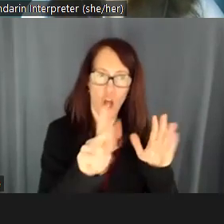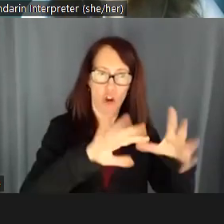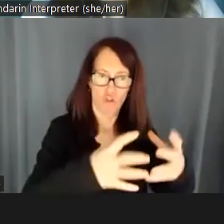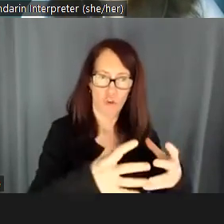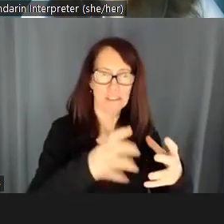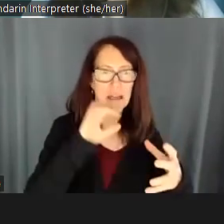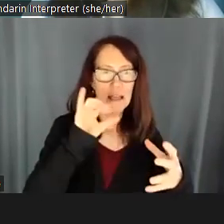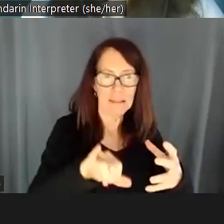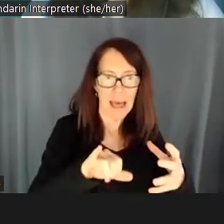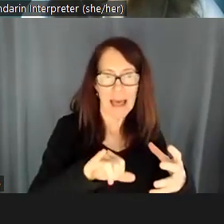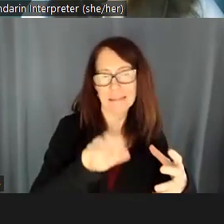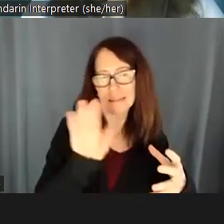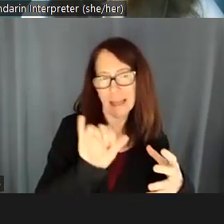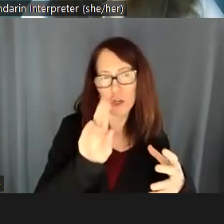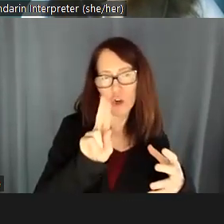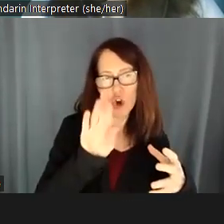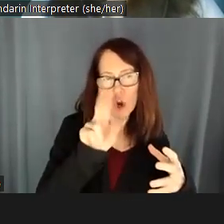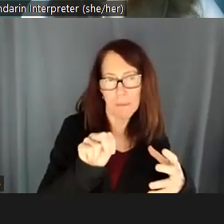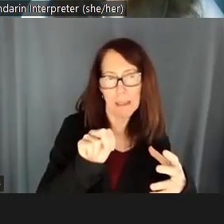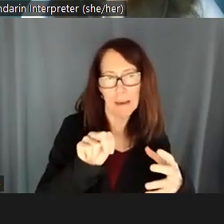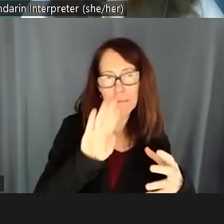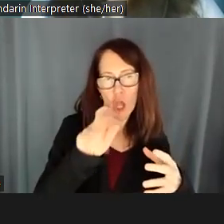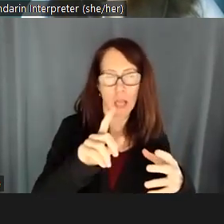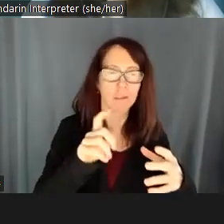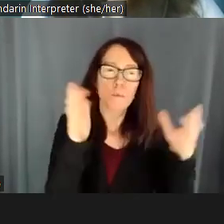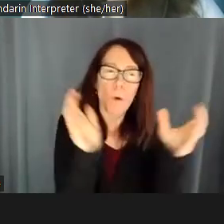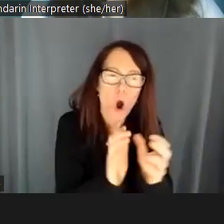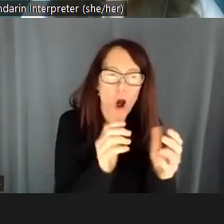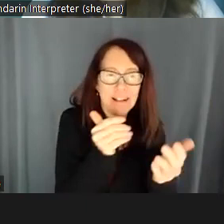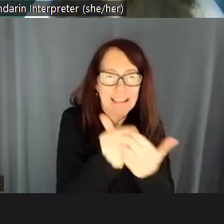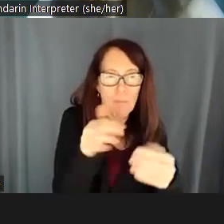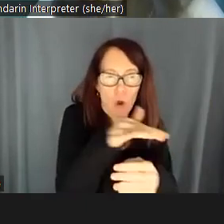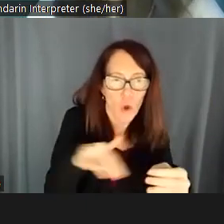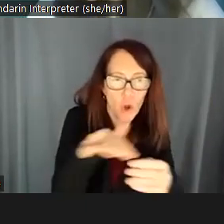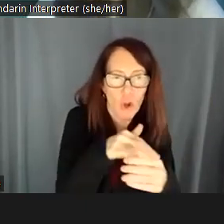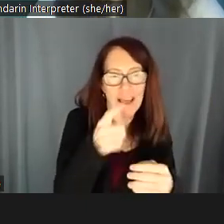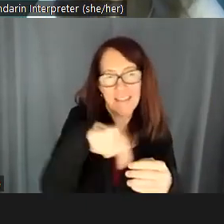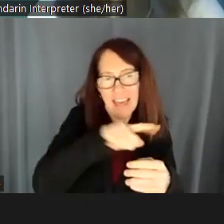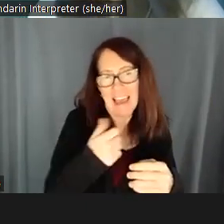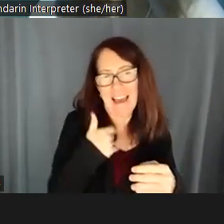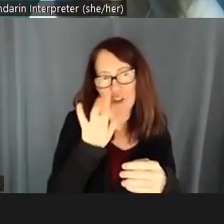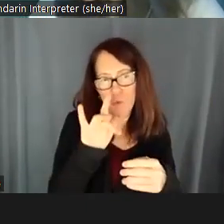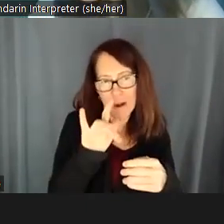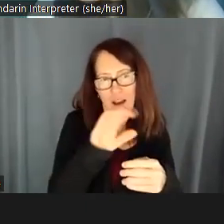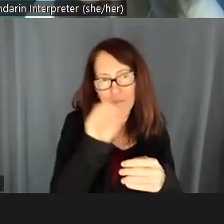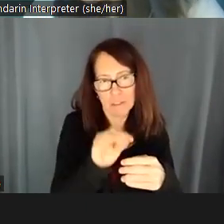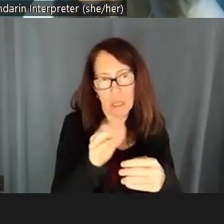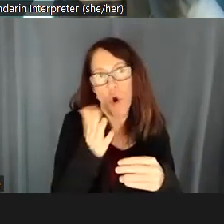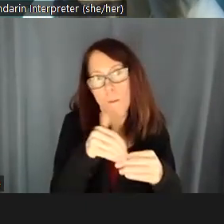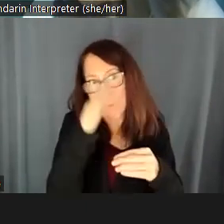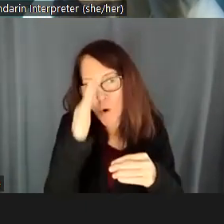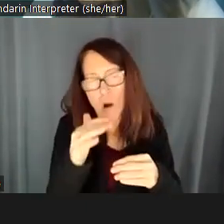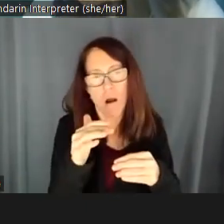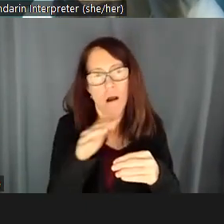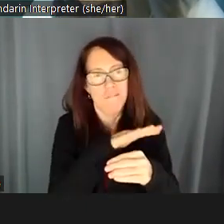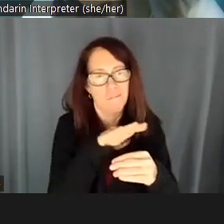block, several, like a small neighborhood that have 25% or more of households where no adult